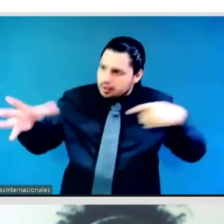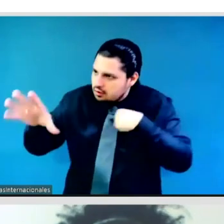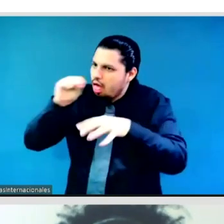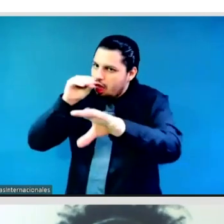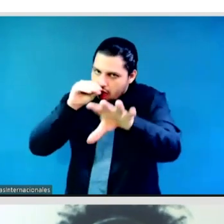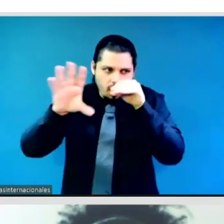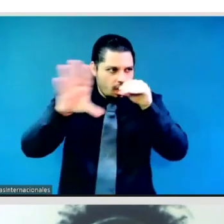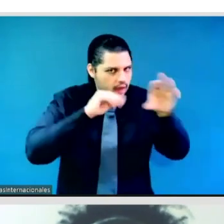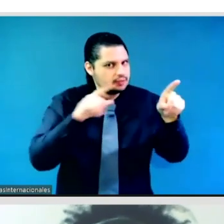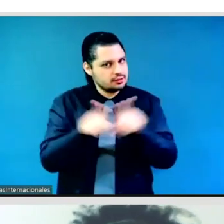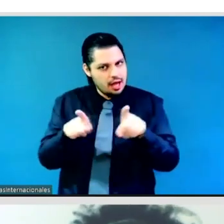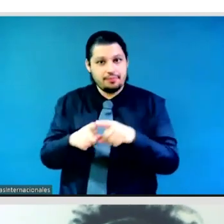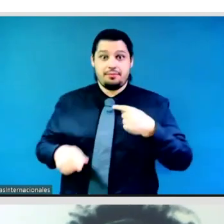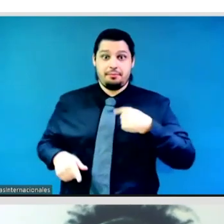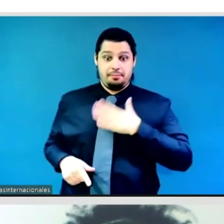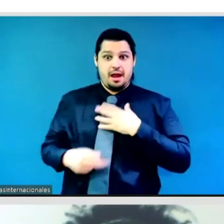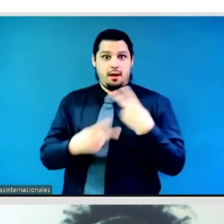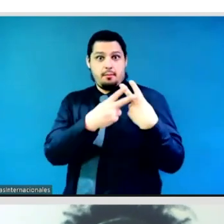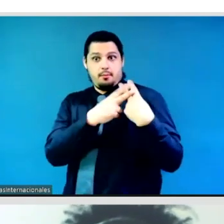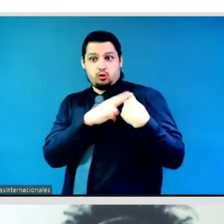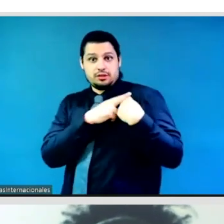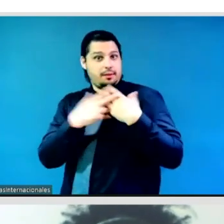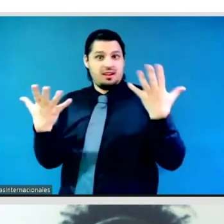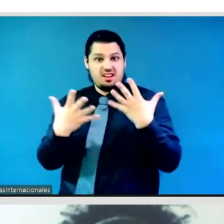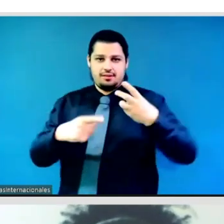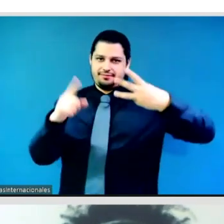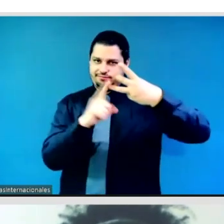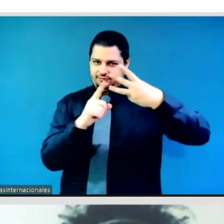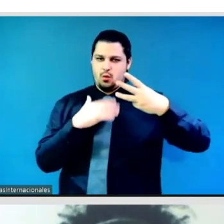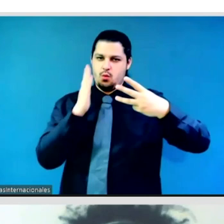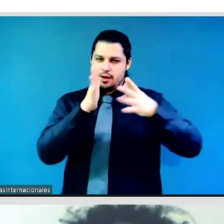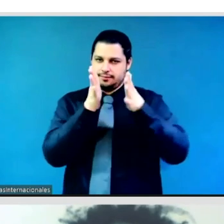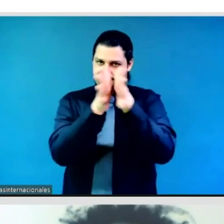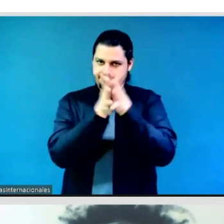towards advocating or advancing gender parity in decision making and leadership.